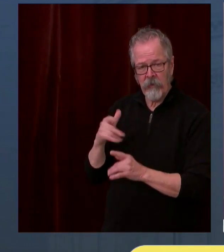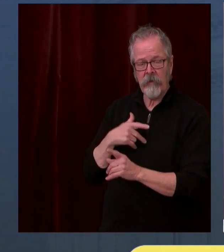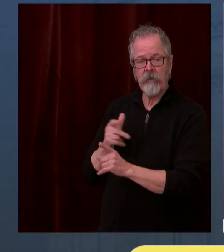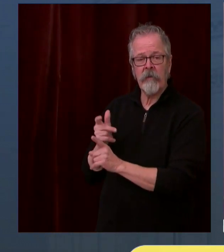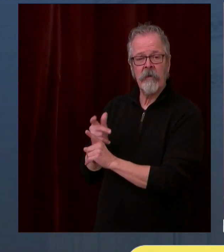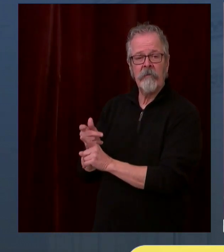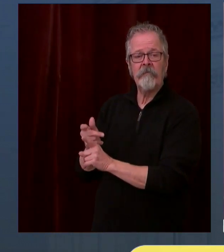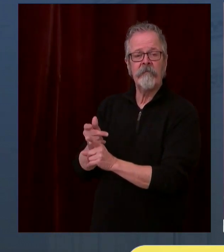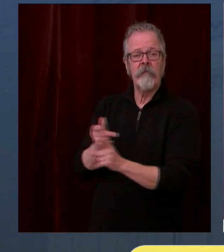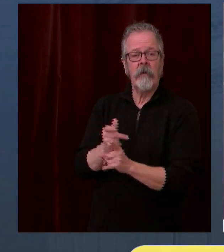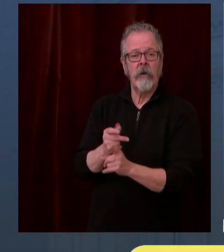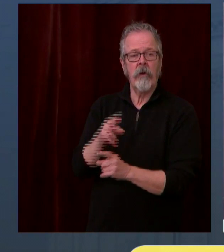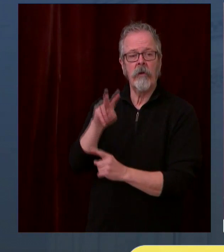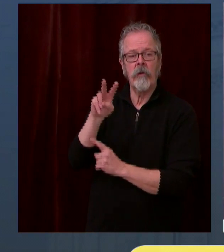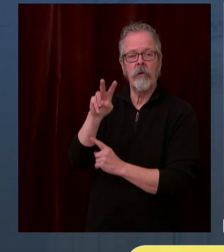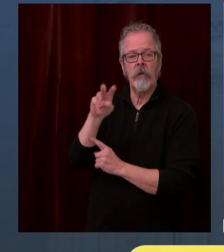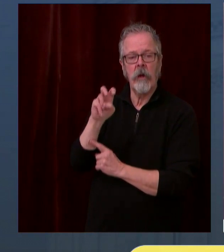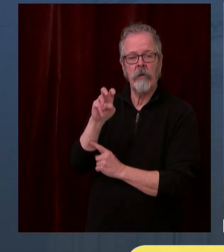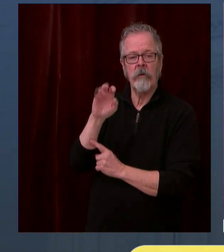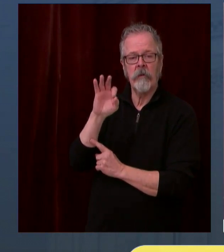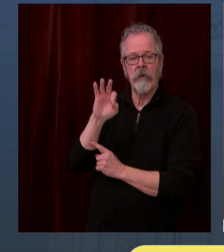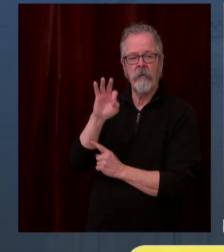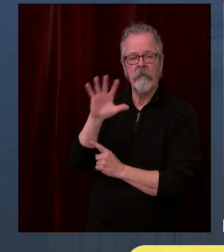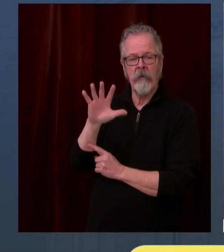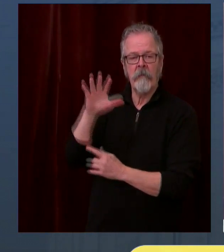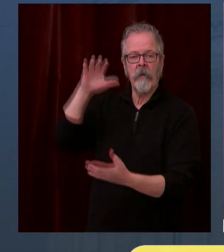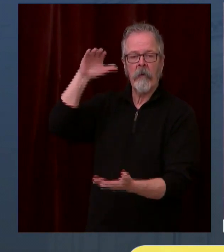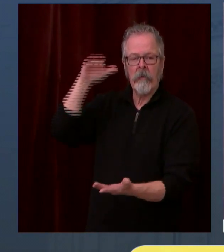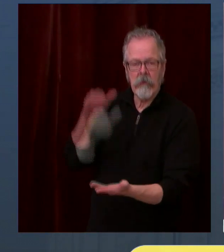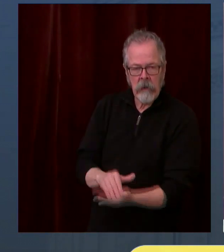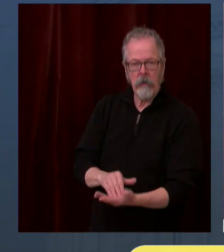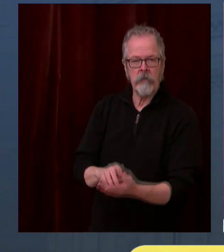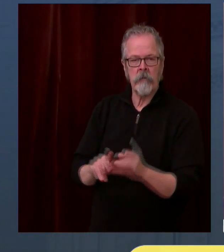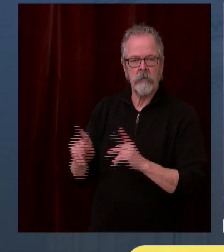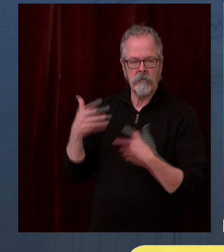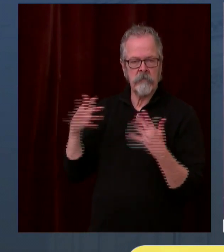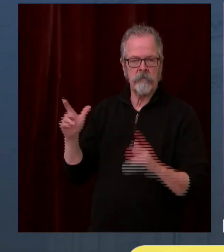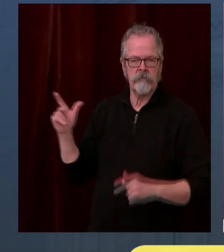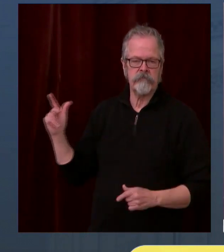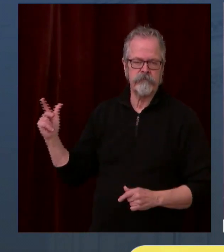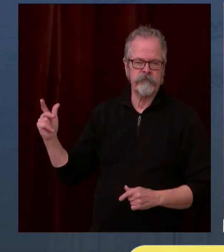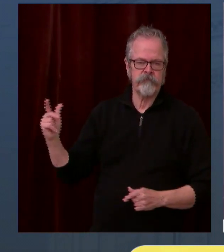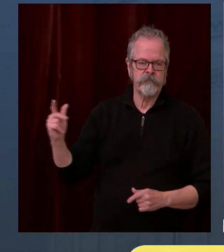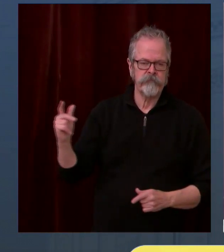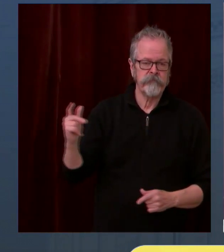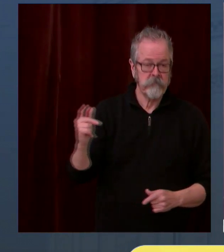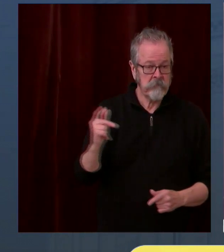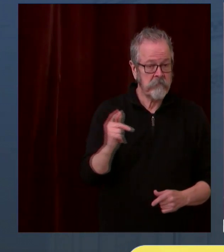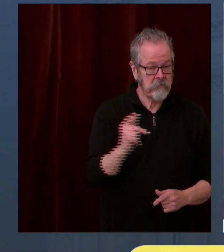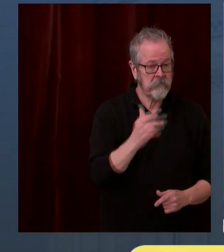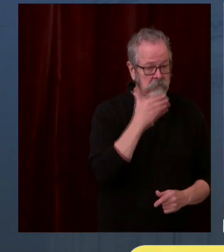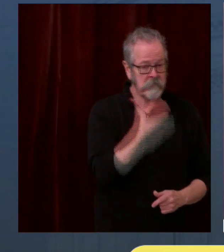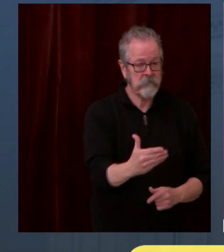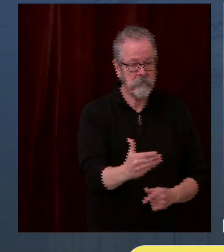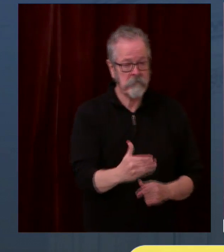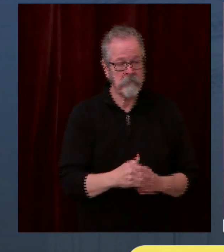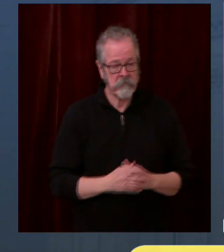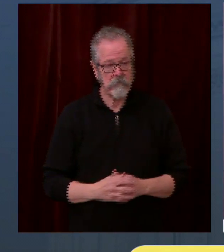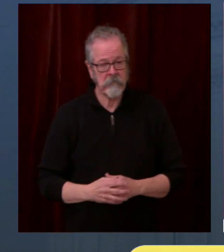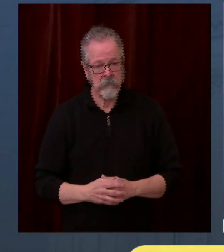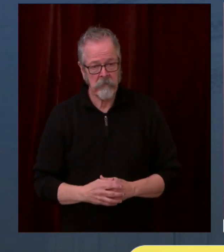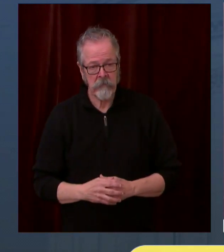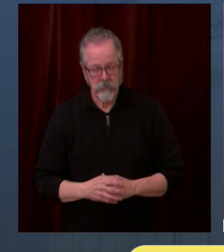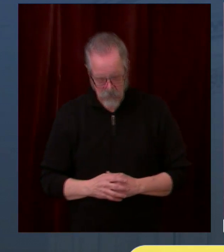294,386 vaccines in the state of Washington. A total of